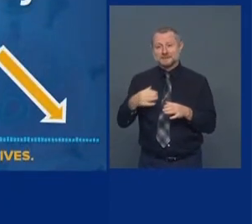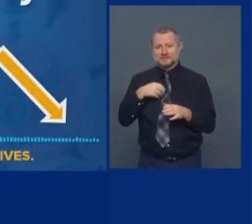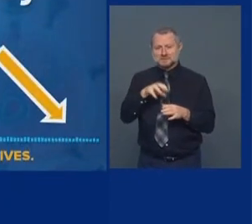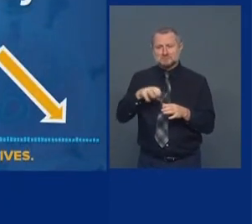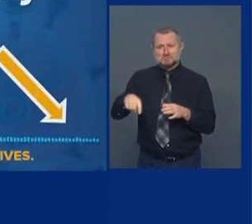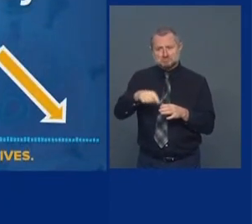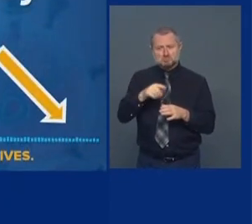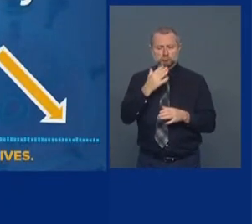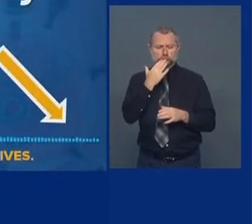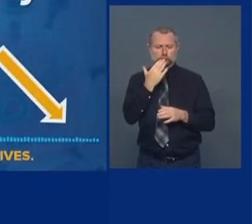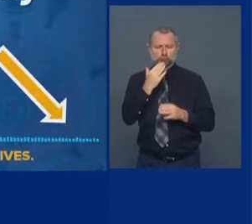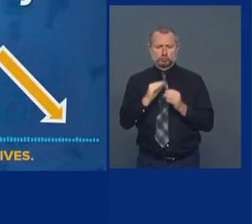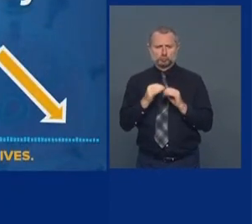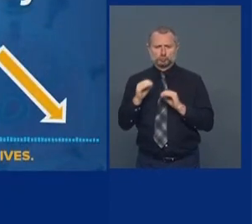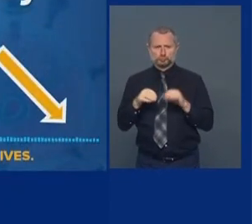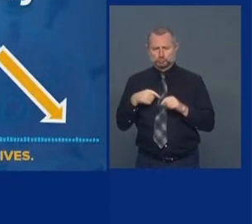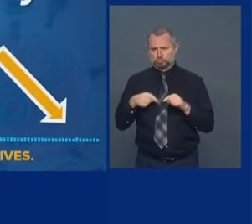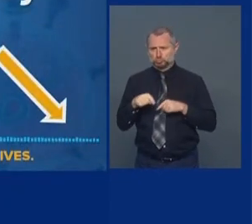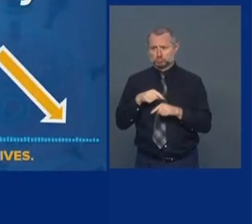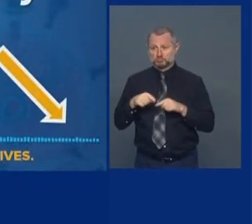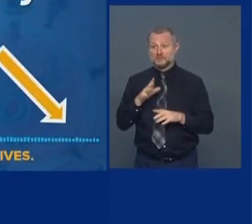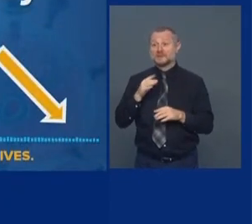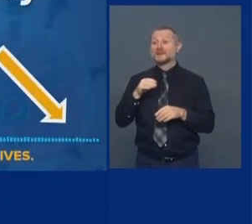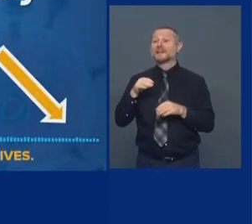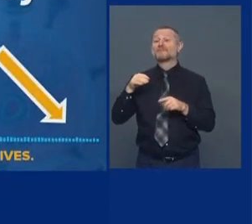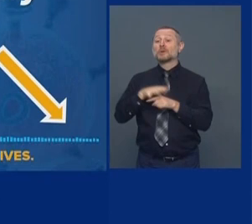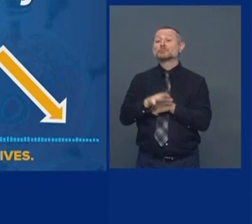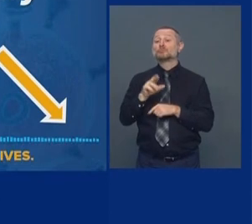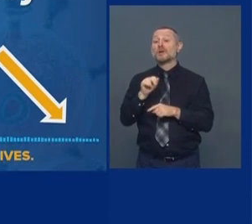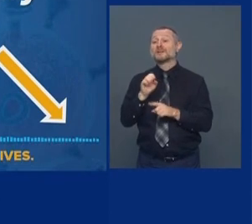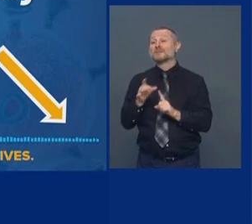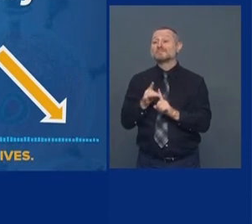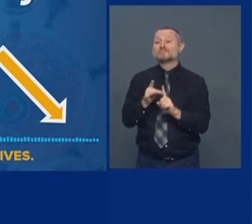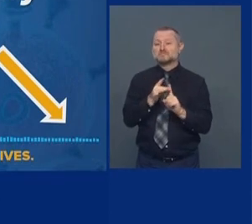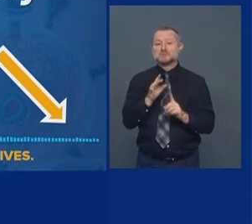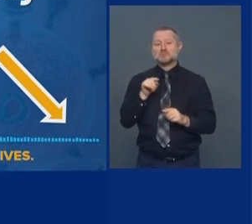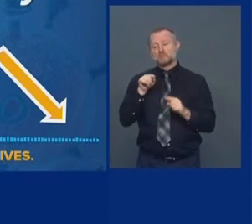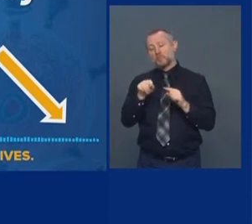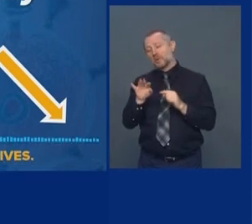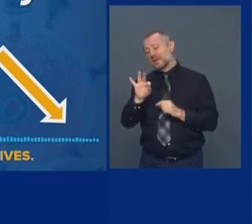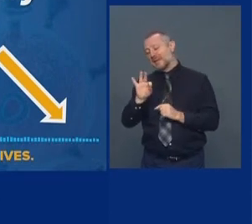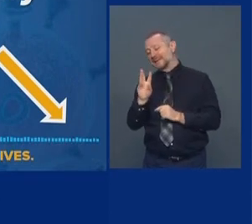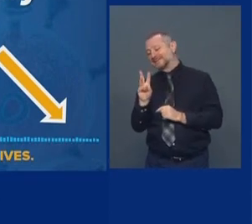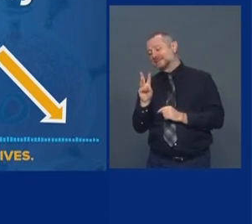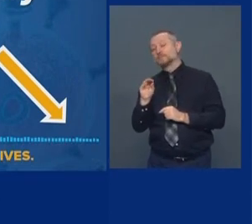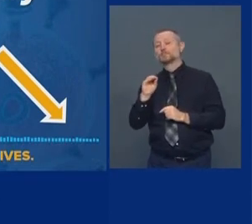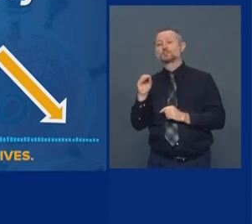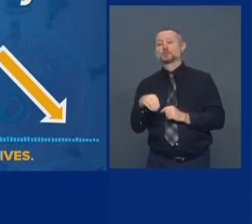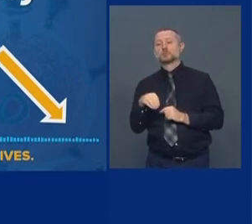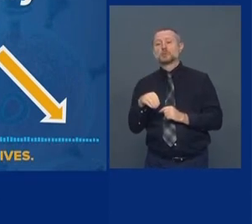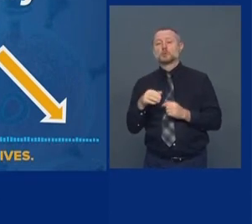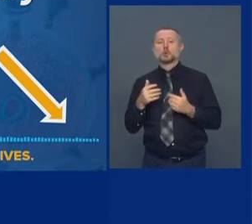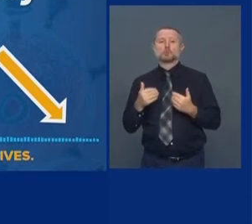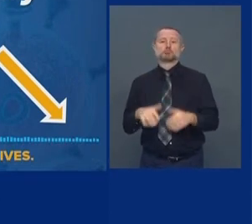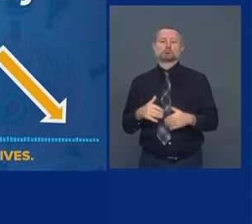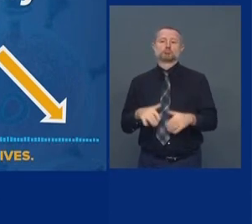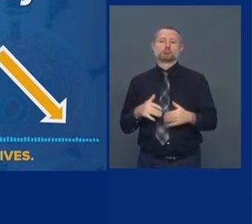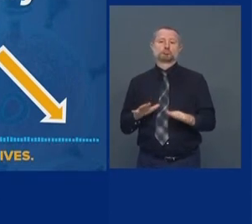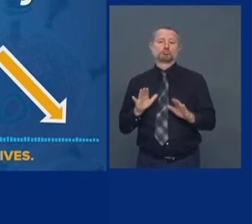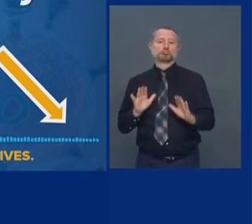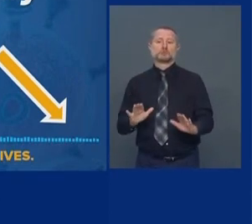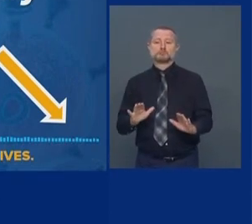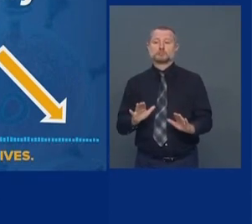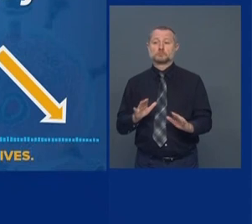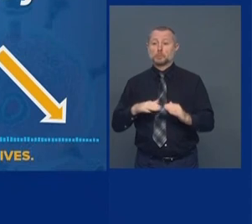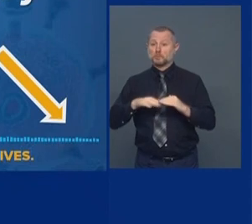The infection rate, 0.96, which is extraordinary, means it's been below 1%